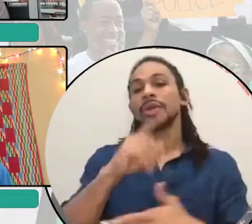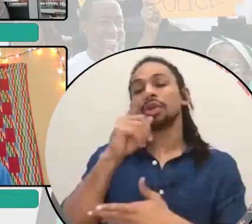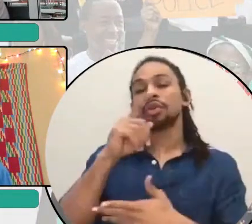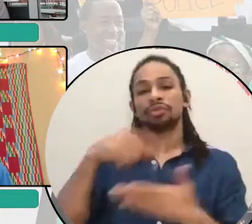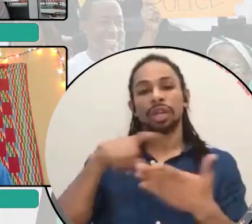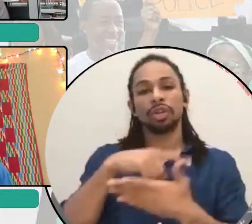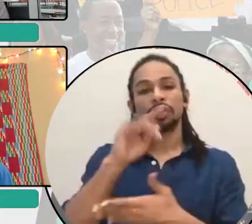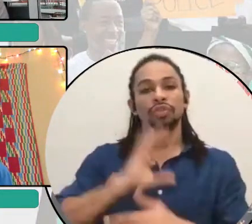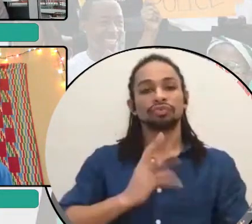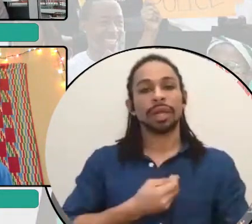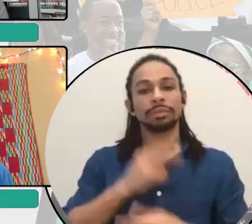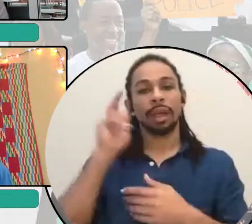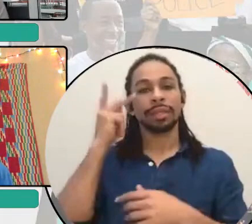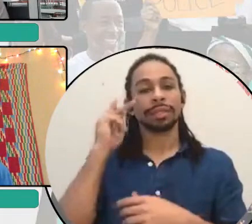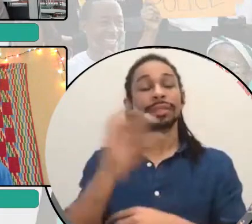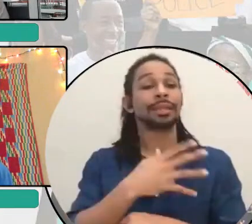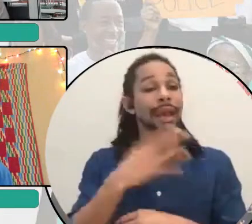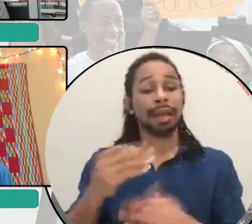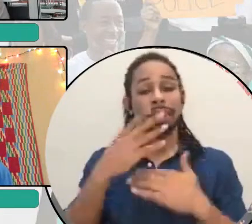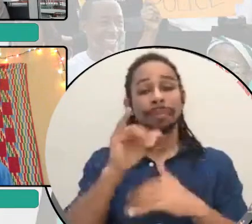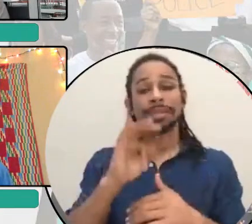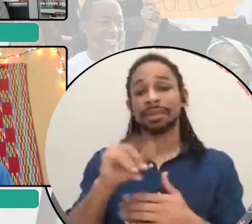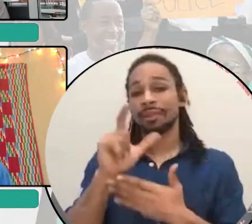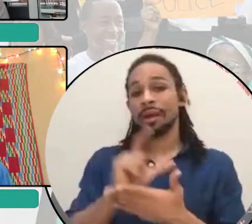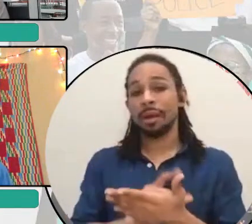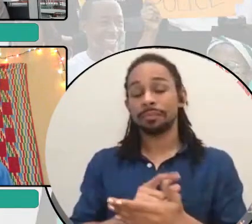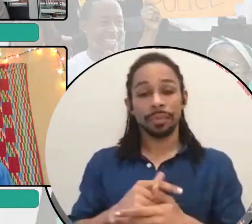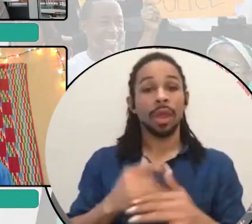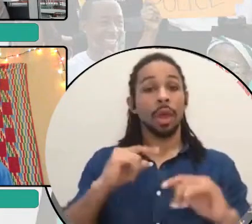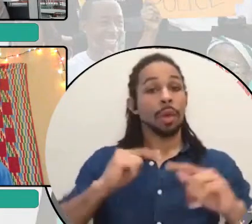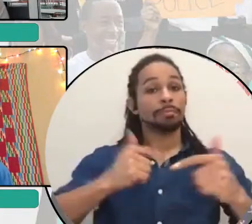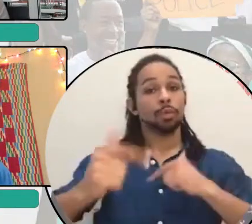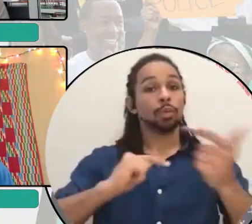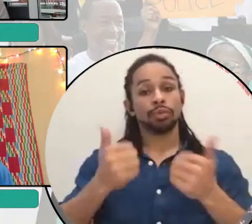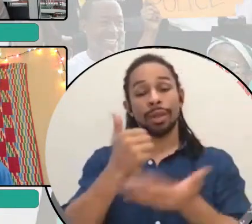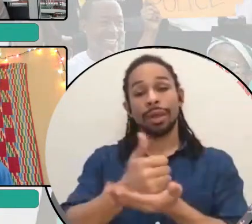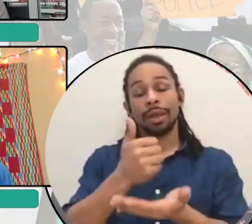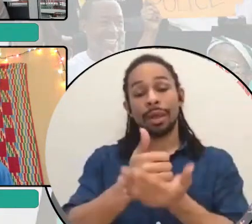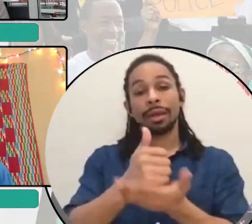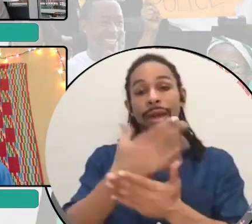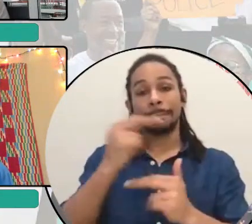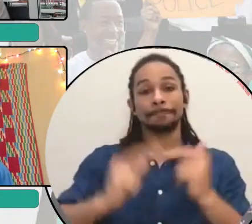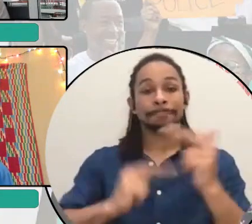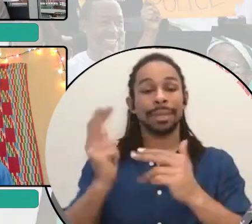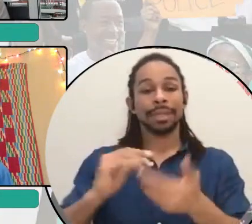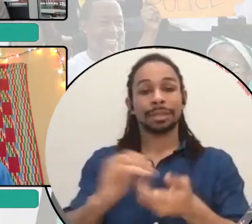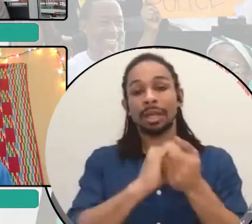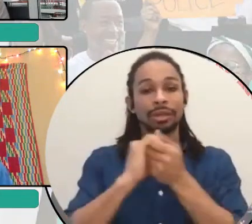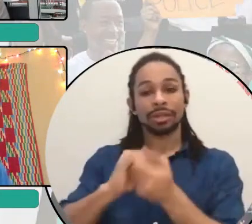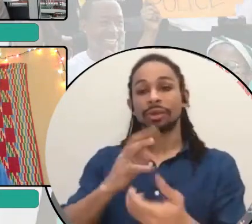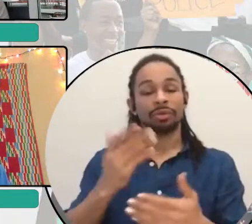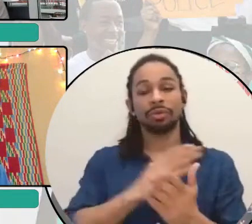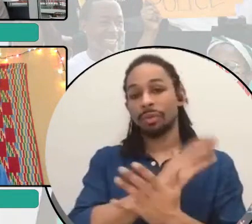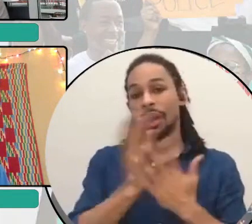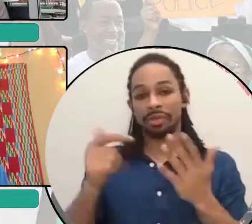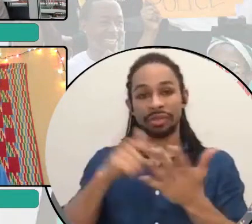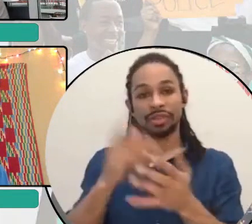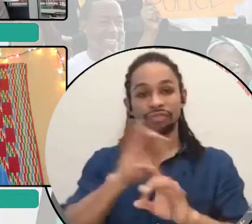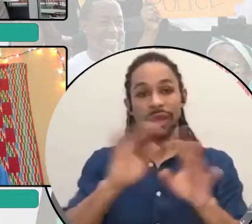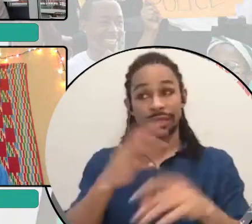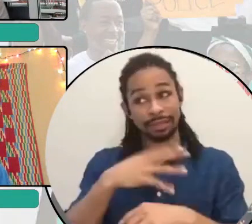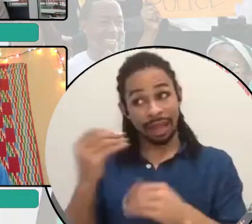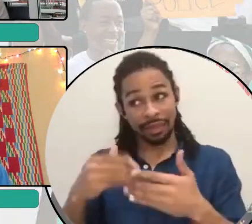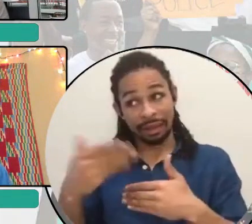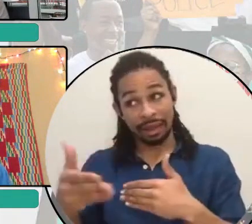and the Limits of Law, Mutual Aid, Building Solidarity During This Crisis and the Next, and the director